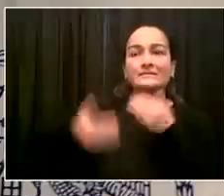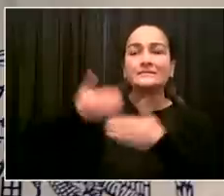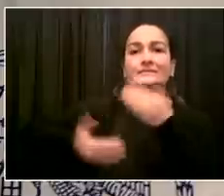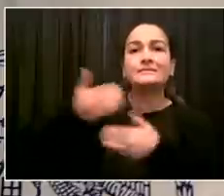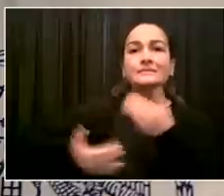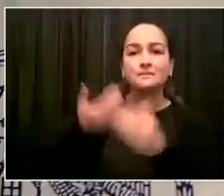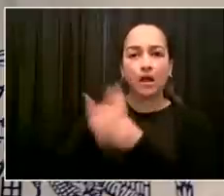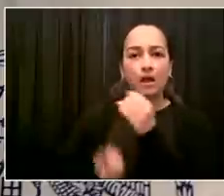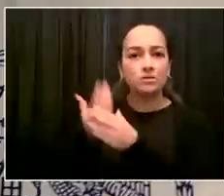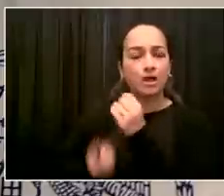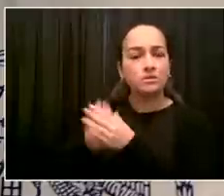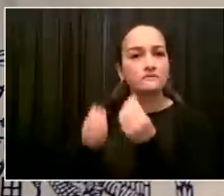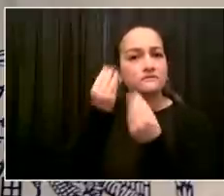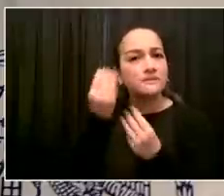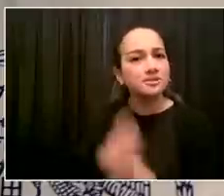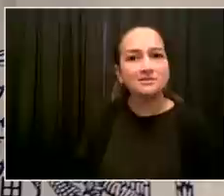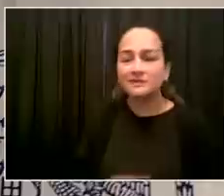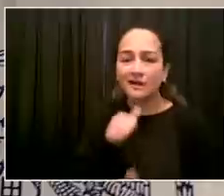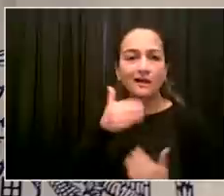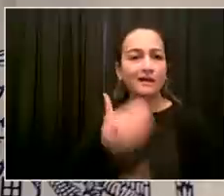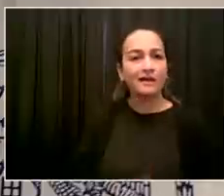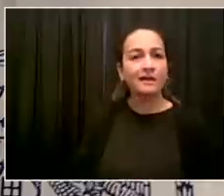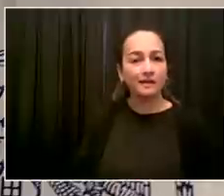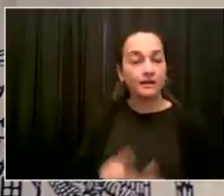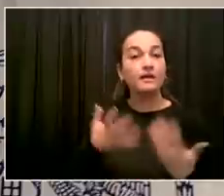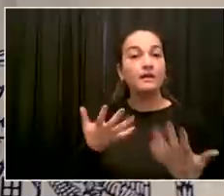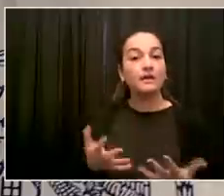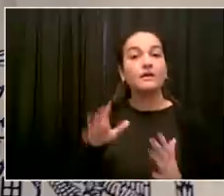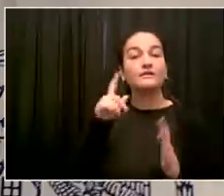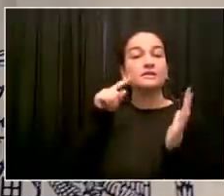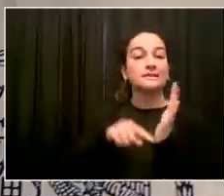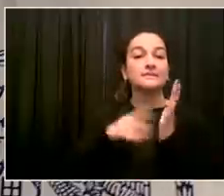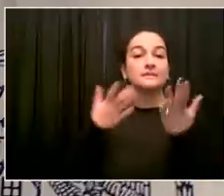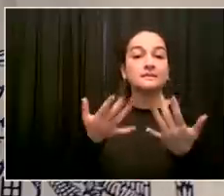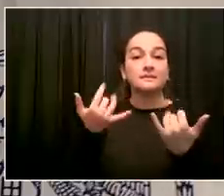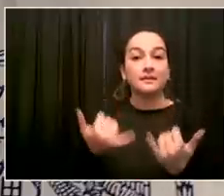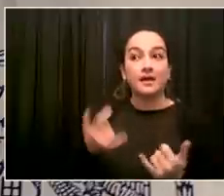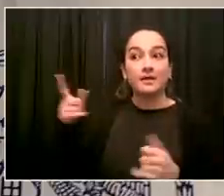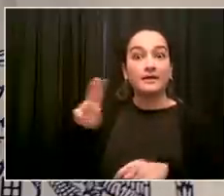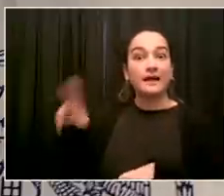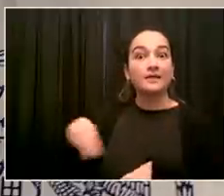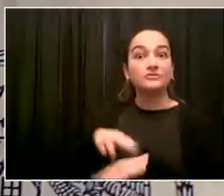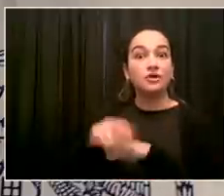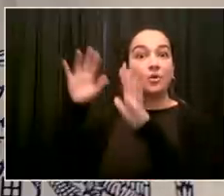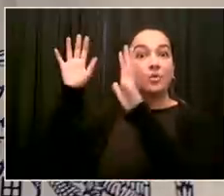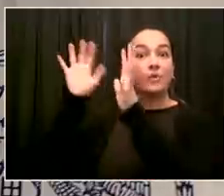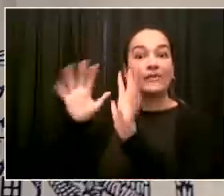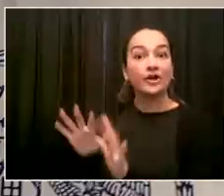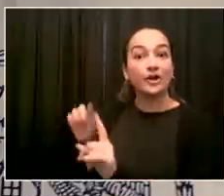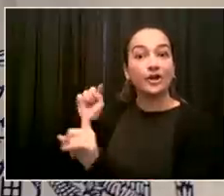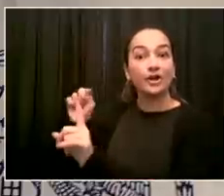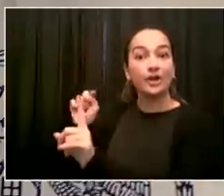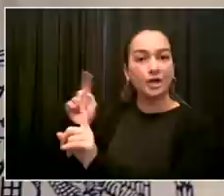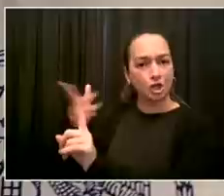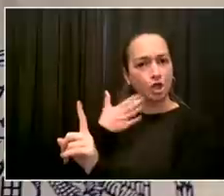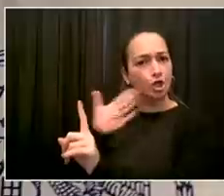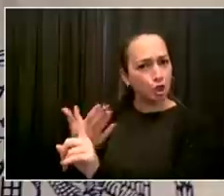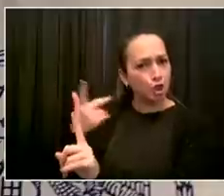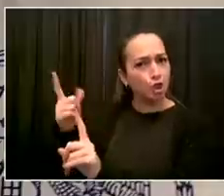and important work, but we've too often found the reports were too vague or too late,